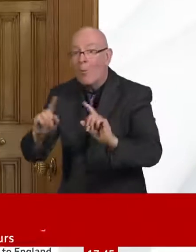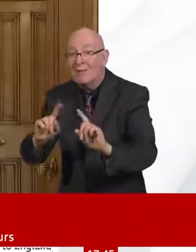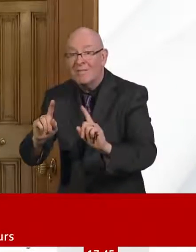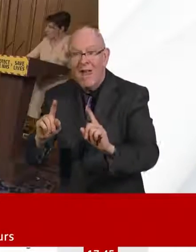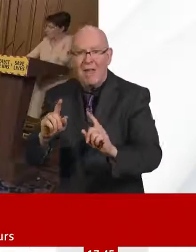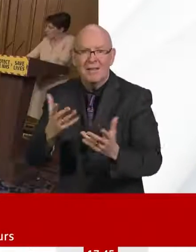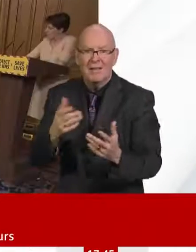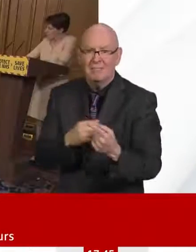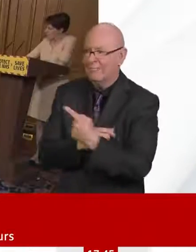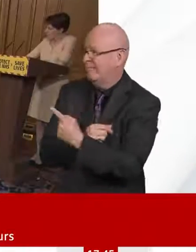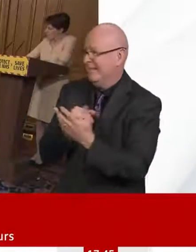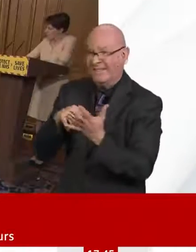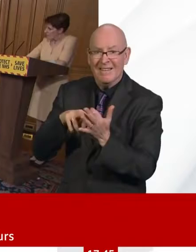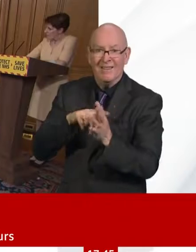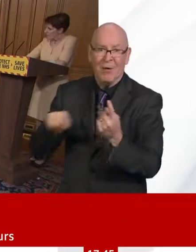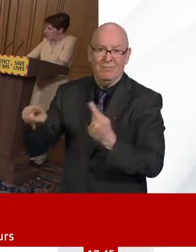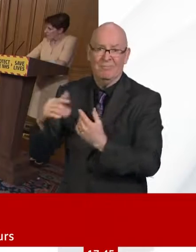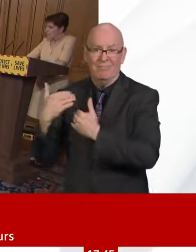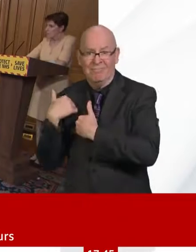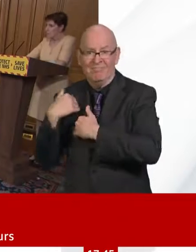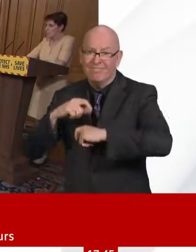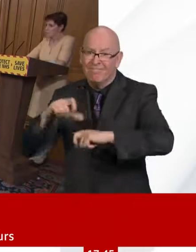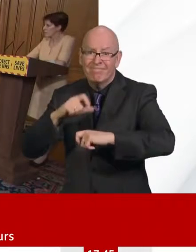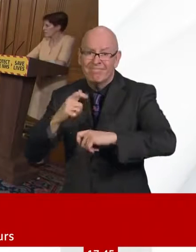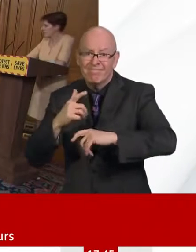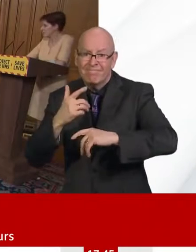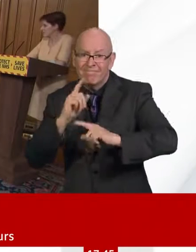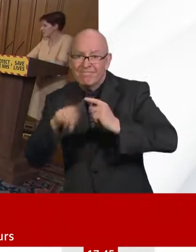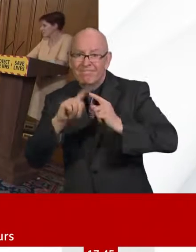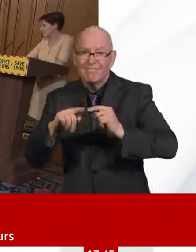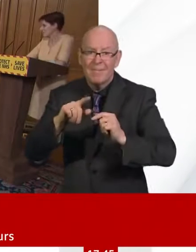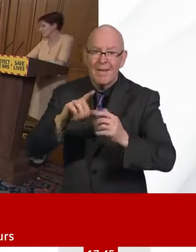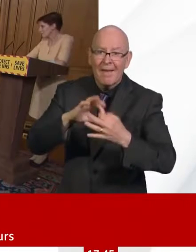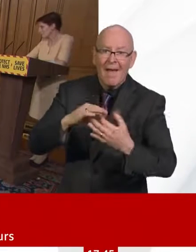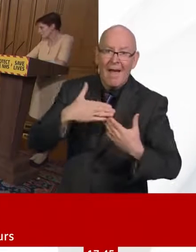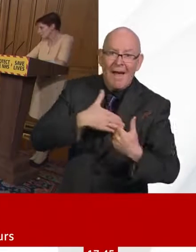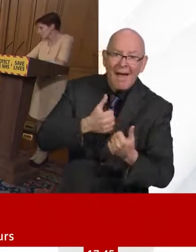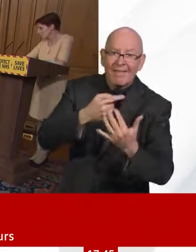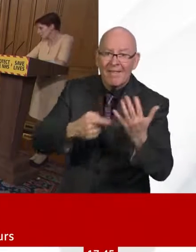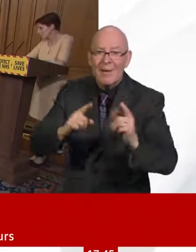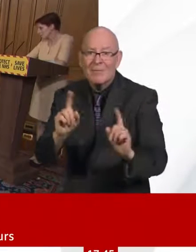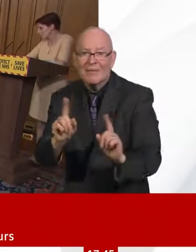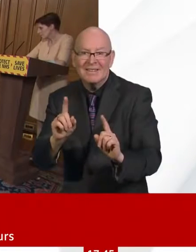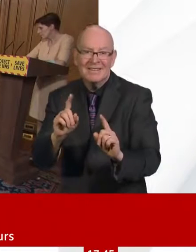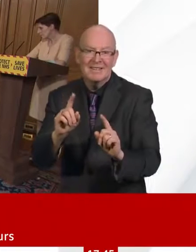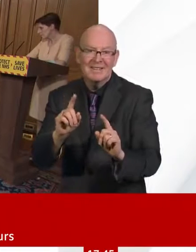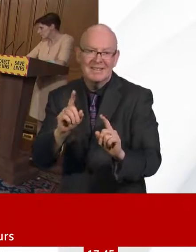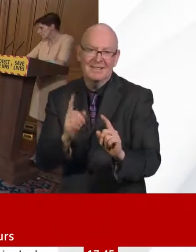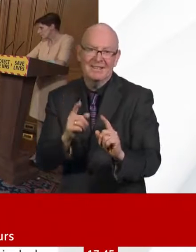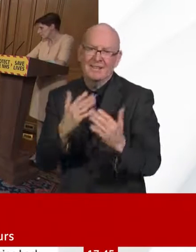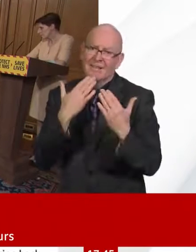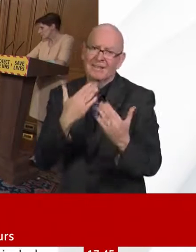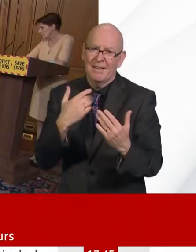Thanks very much. And I think we might have Dan back. Hi. Yeah, I'll try again. No, Chancellor, as has already been